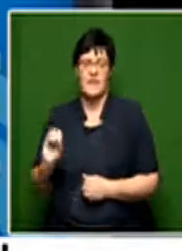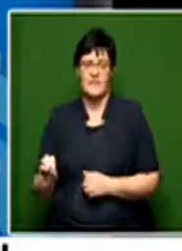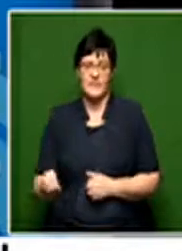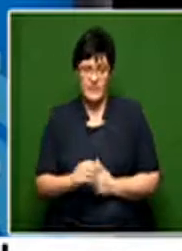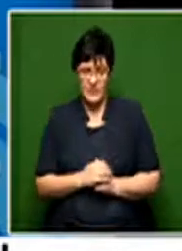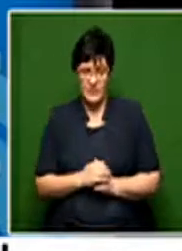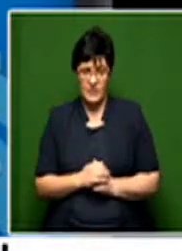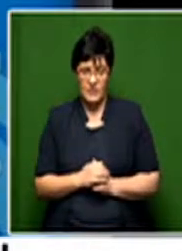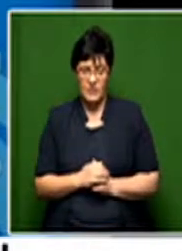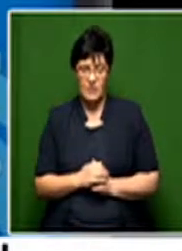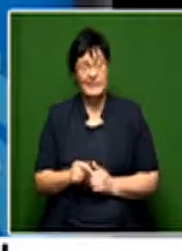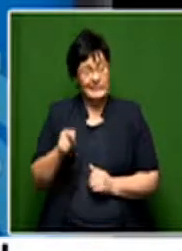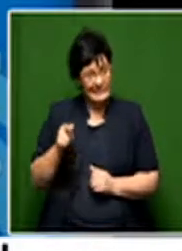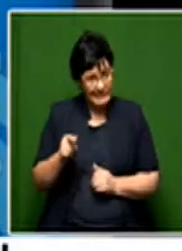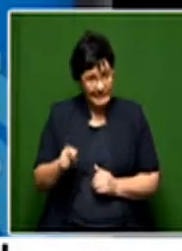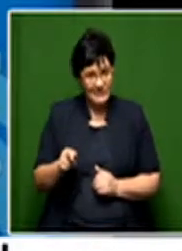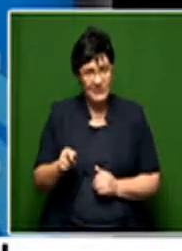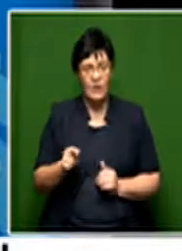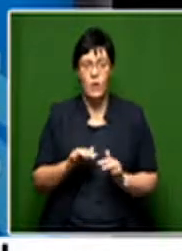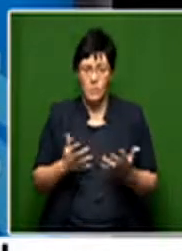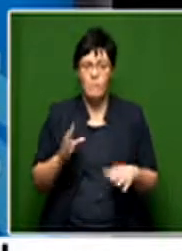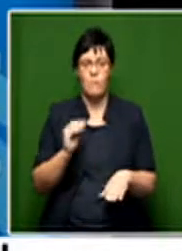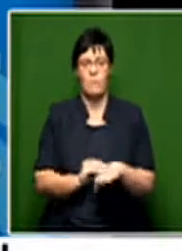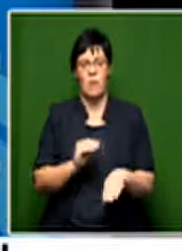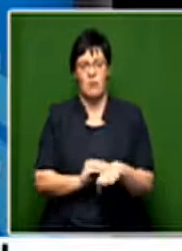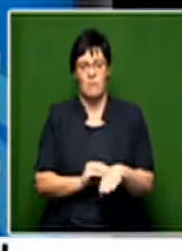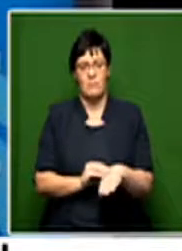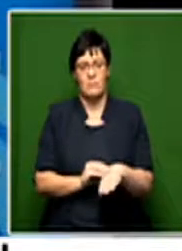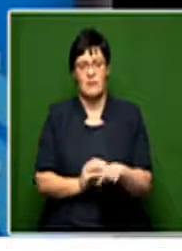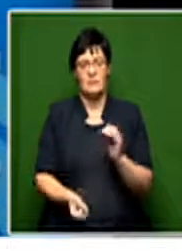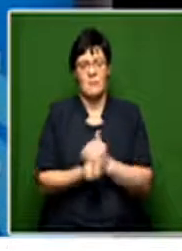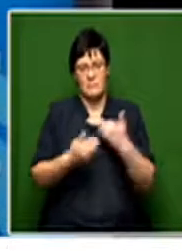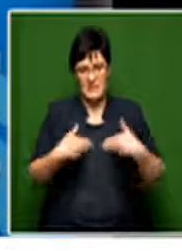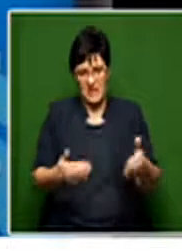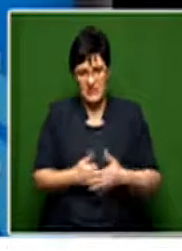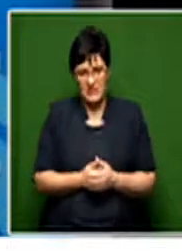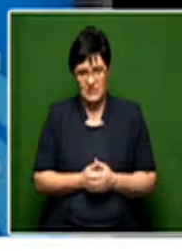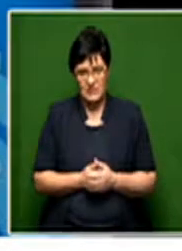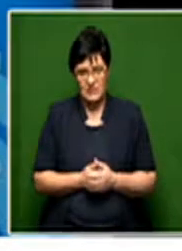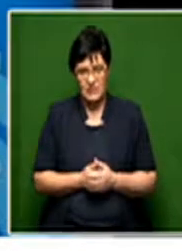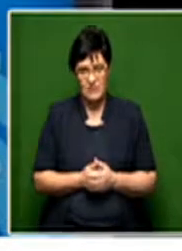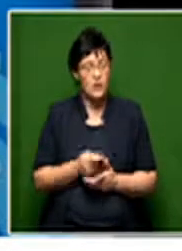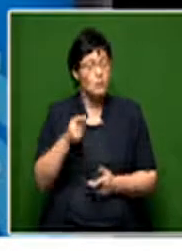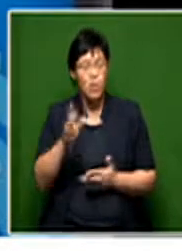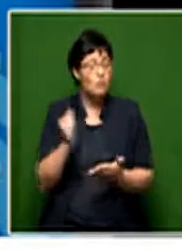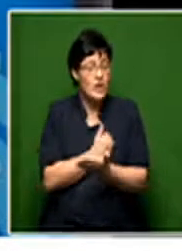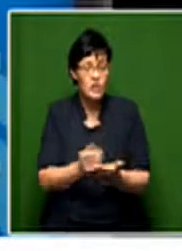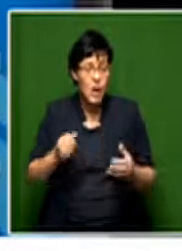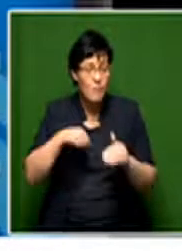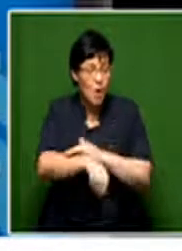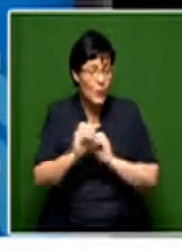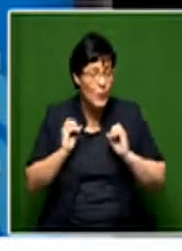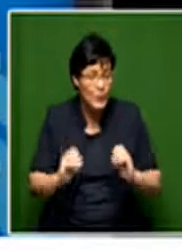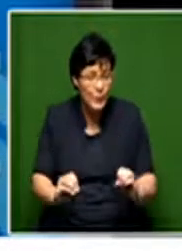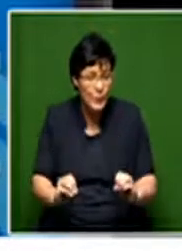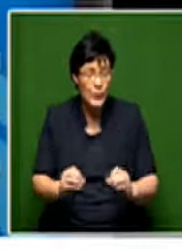precisely where the problem starts. Because if you are not registered at birth,